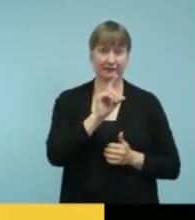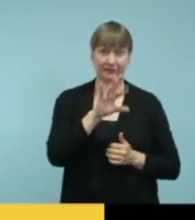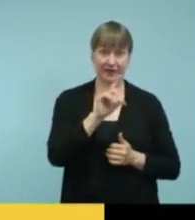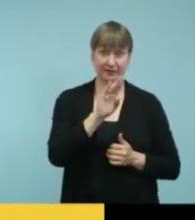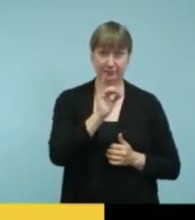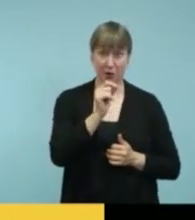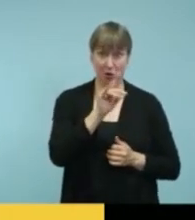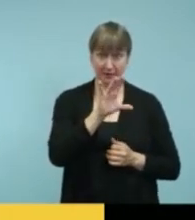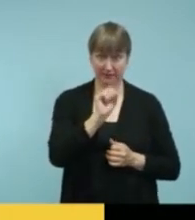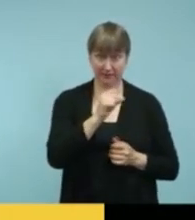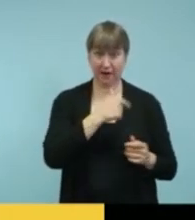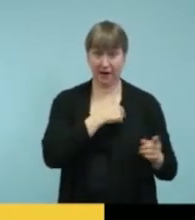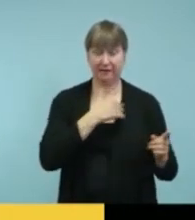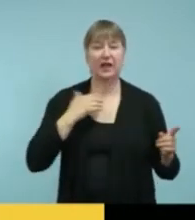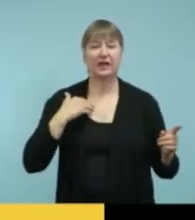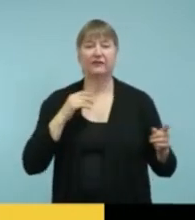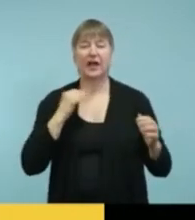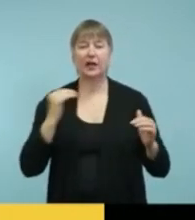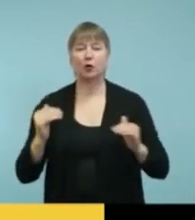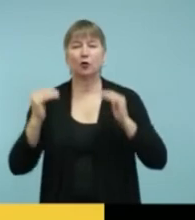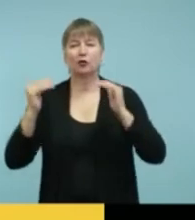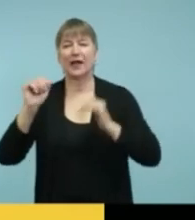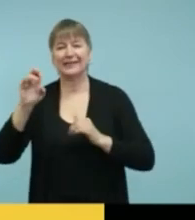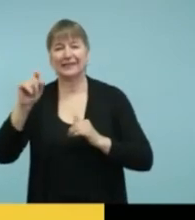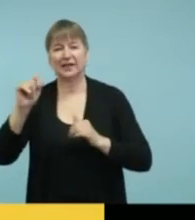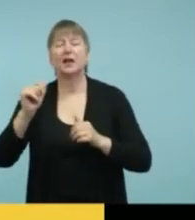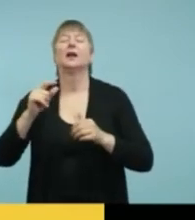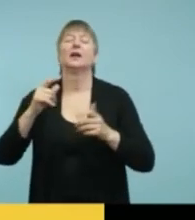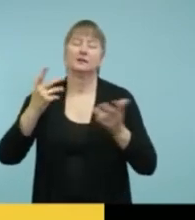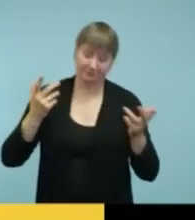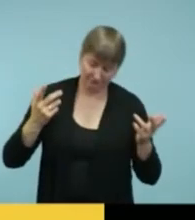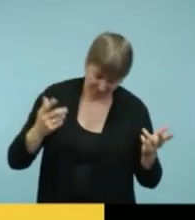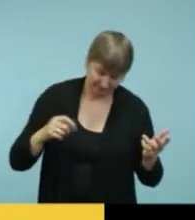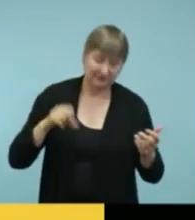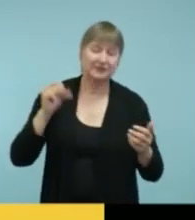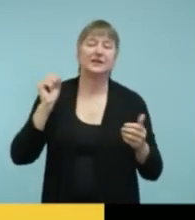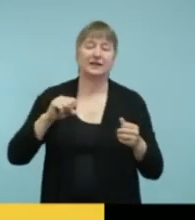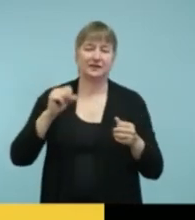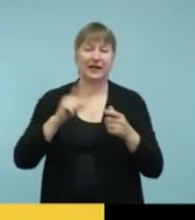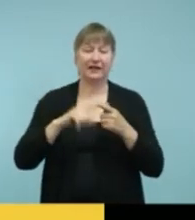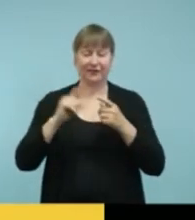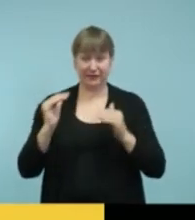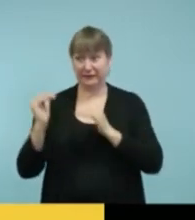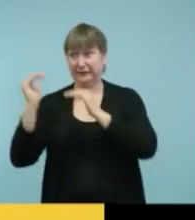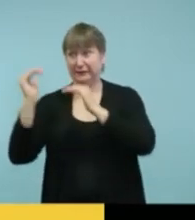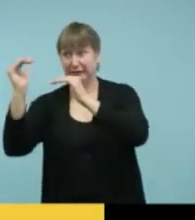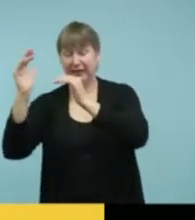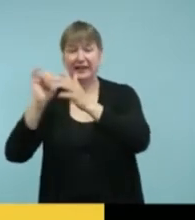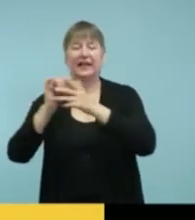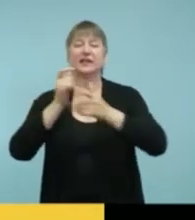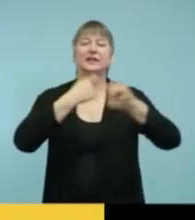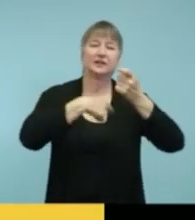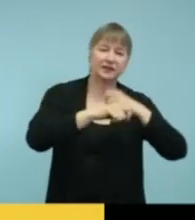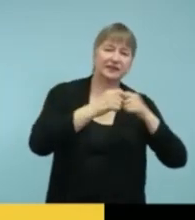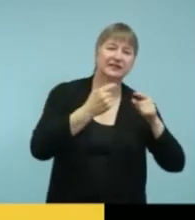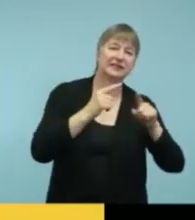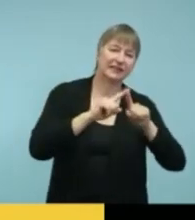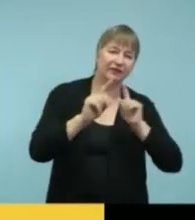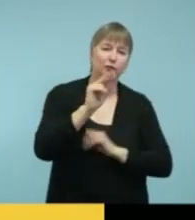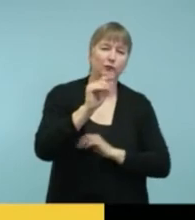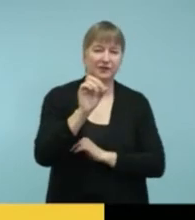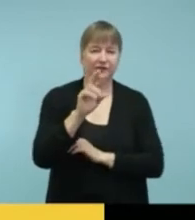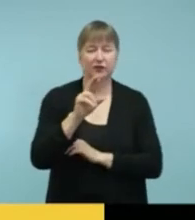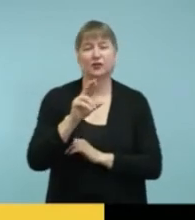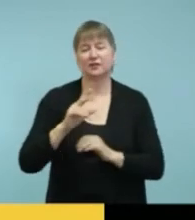to an AIDA, then I would need a completely different, um, kind of receiver. So yes, that would need to be upgraded,